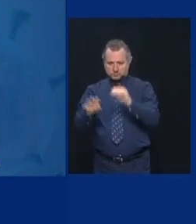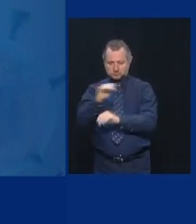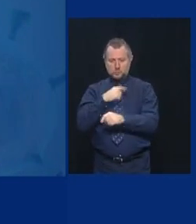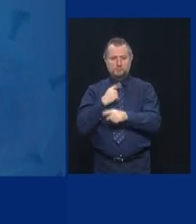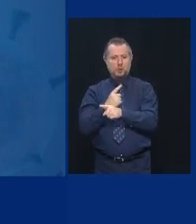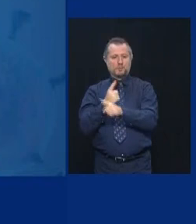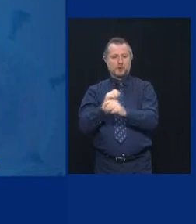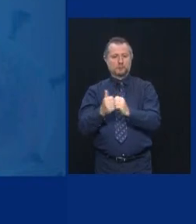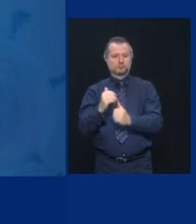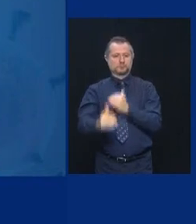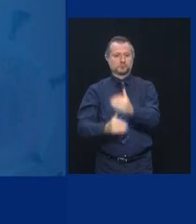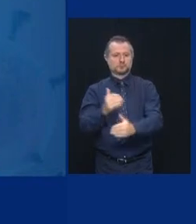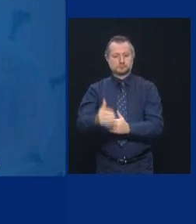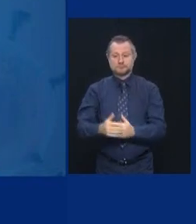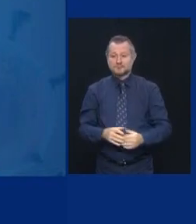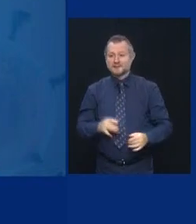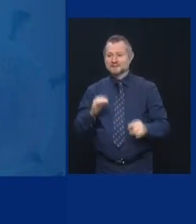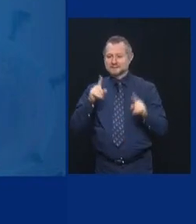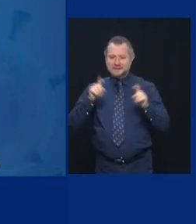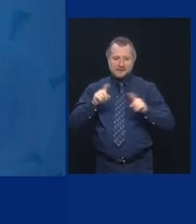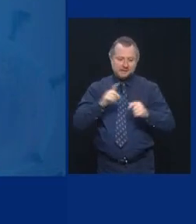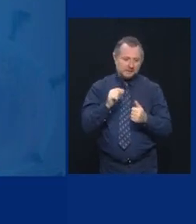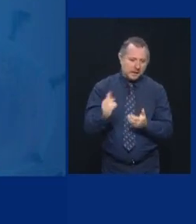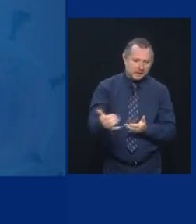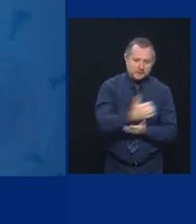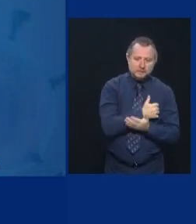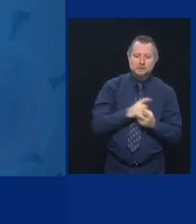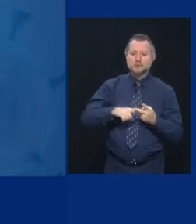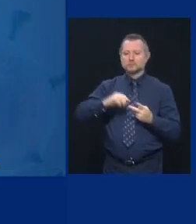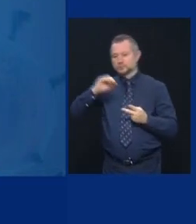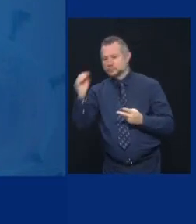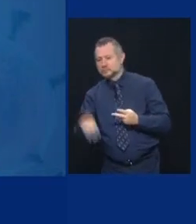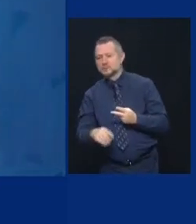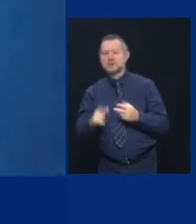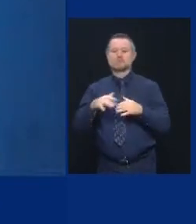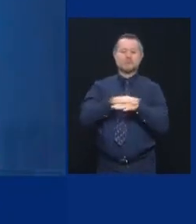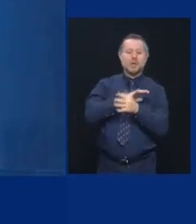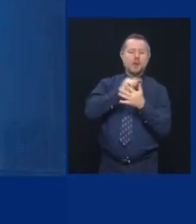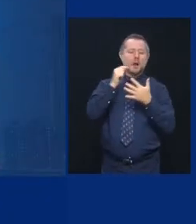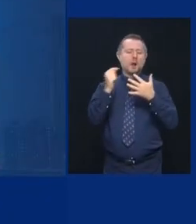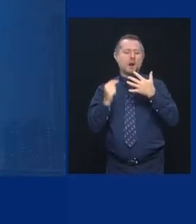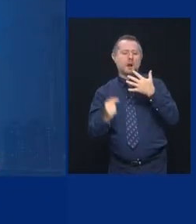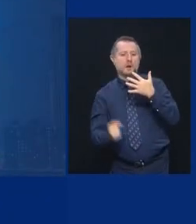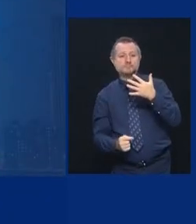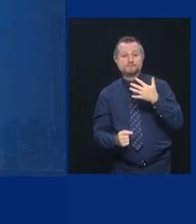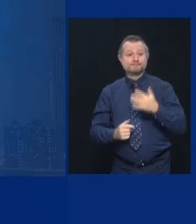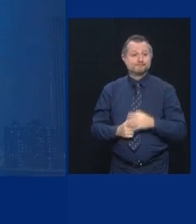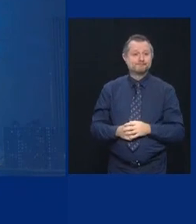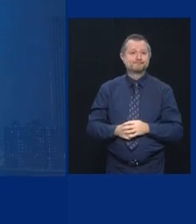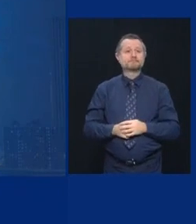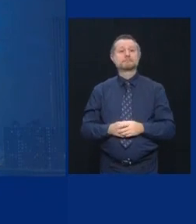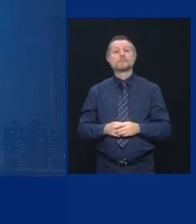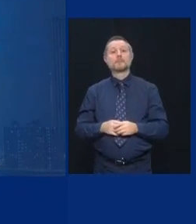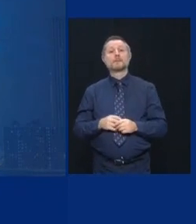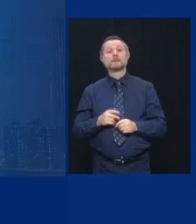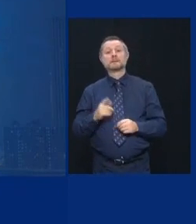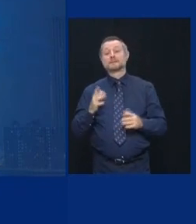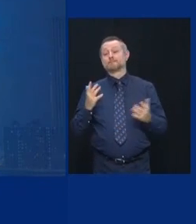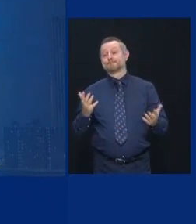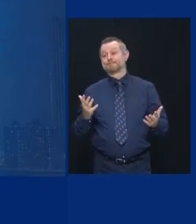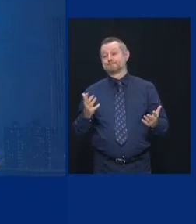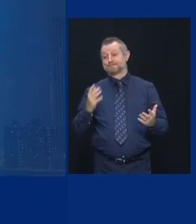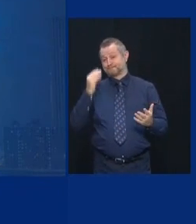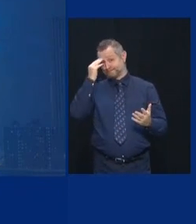What testing data, what percent over what period of time? That has to be established. So in closing,